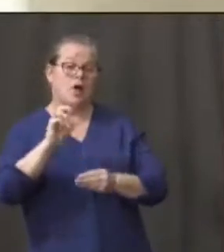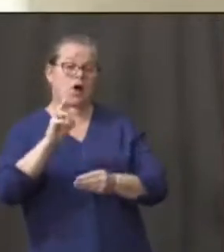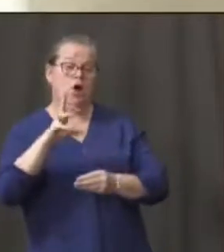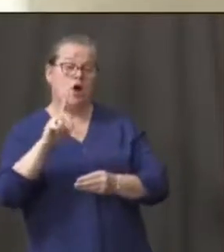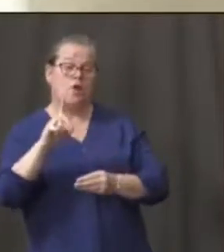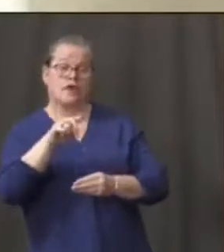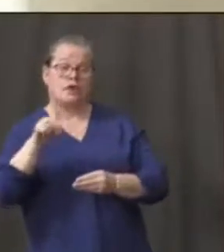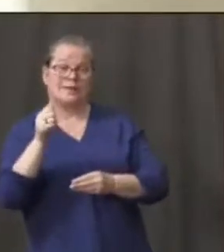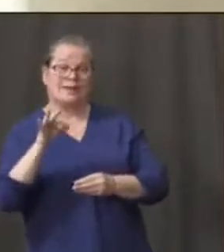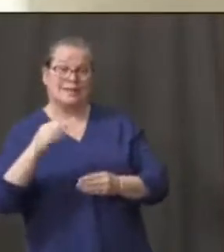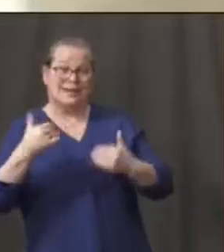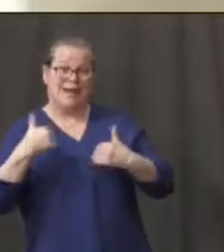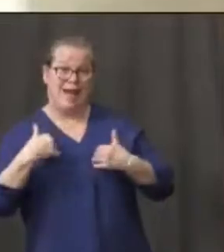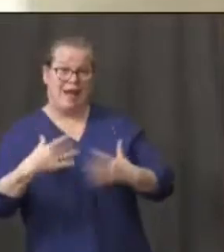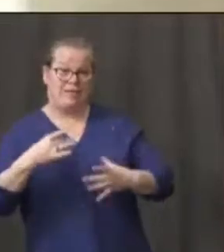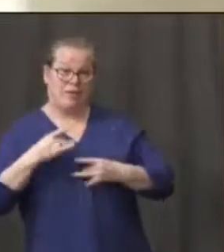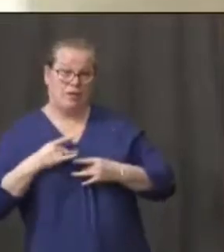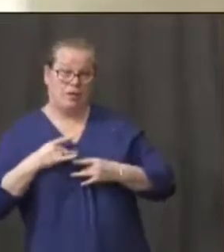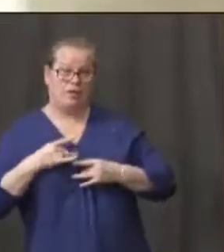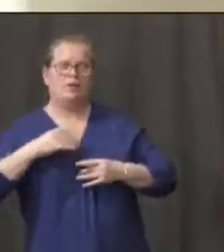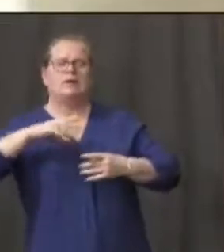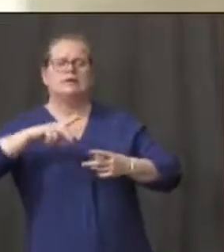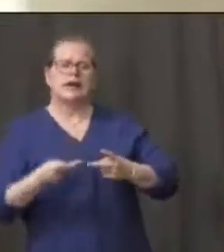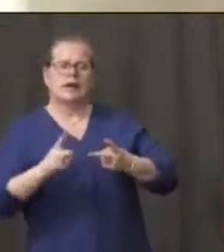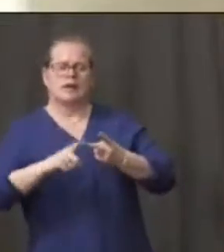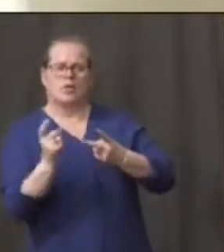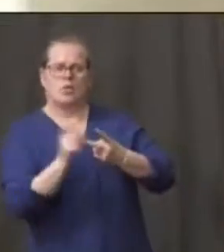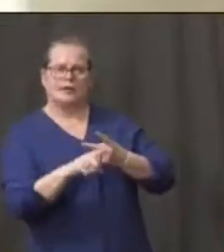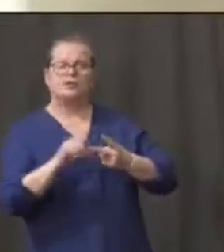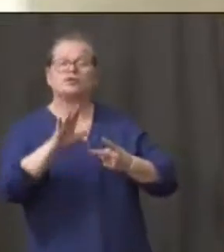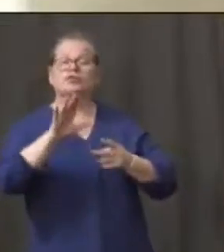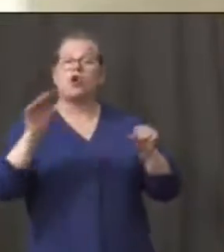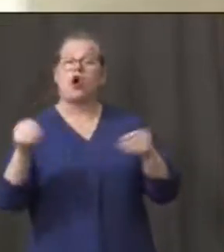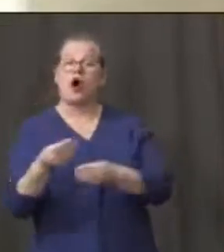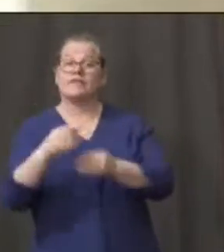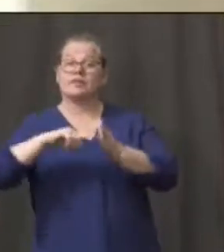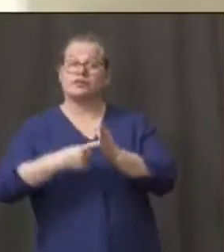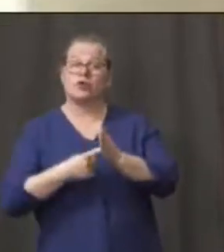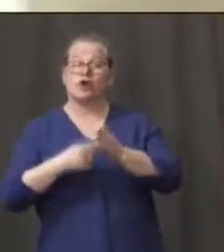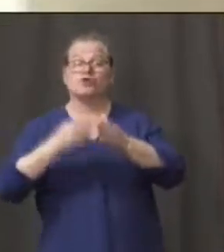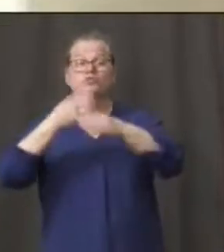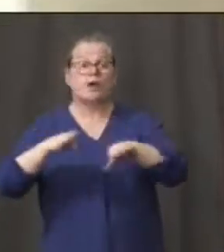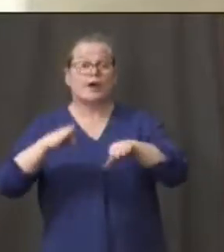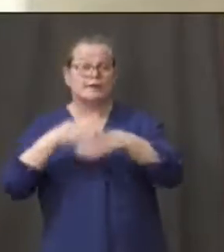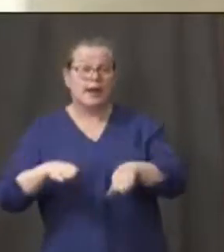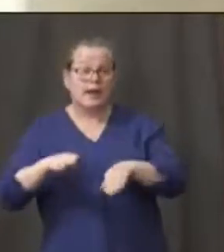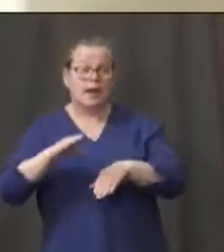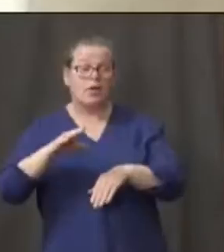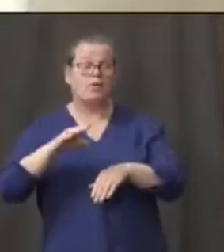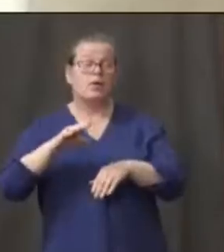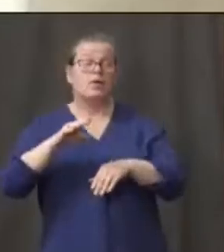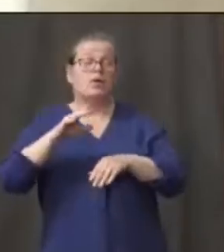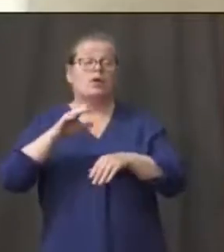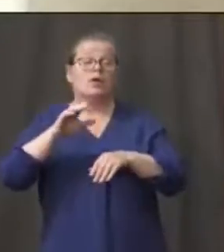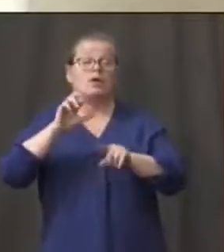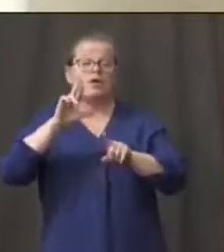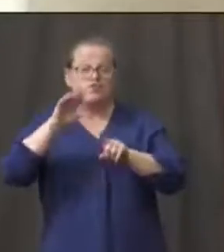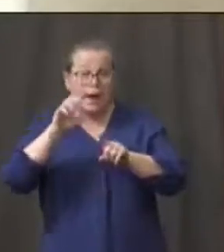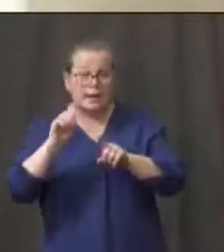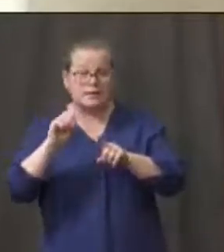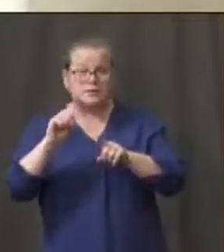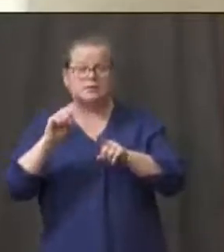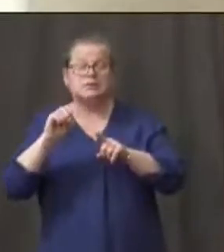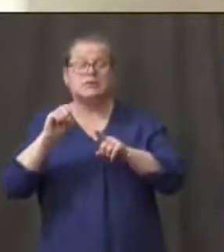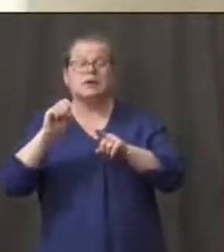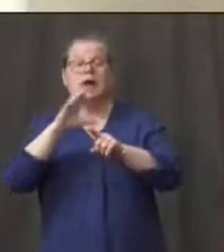your office had started to break down cases and associated deaths by race and that data is no longer online. Can you explain why?